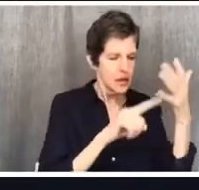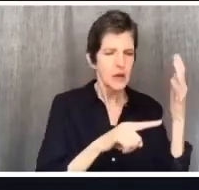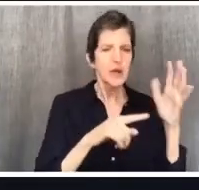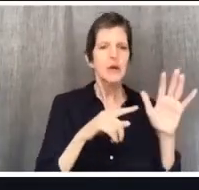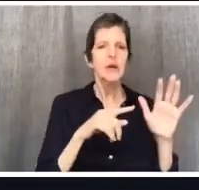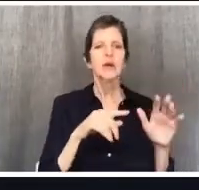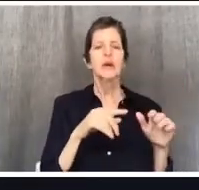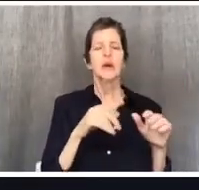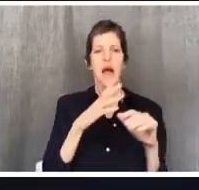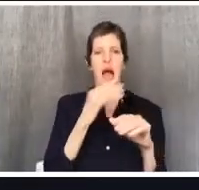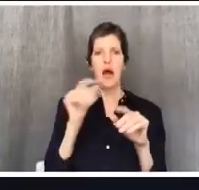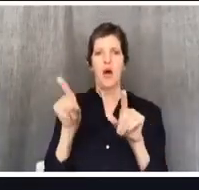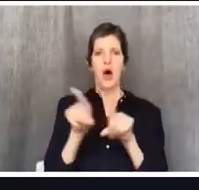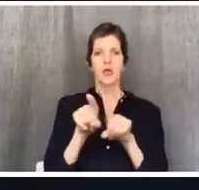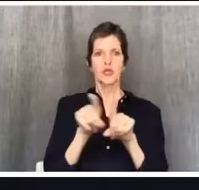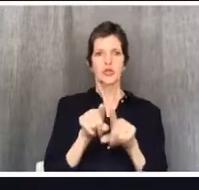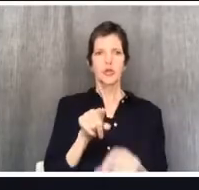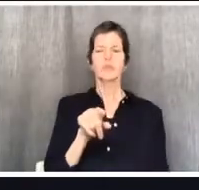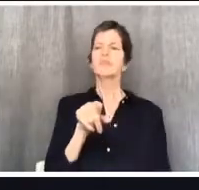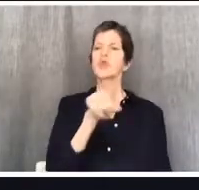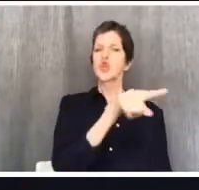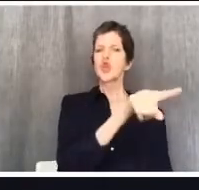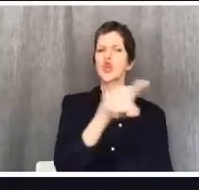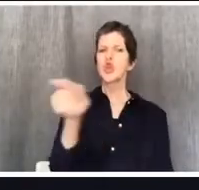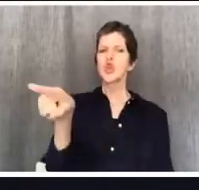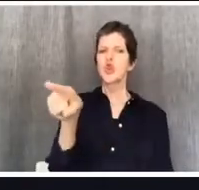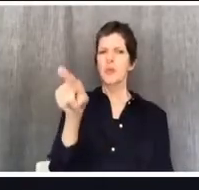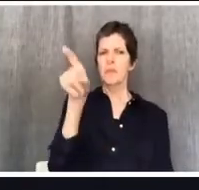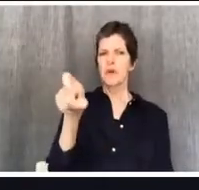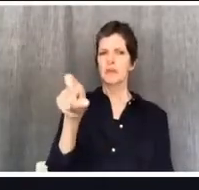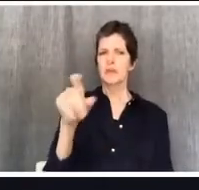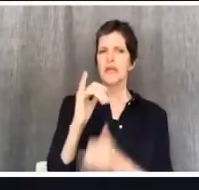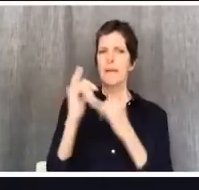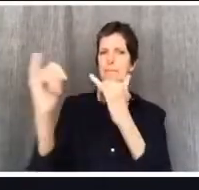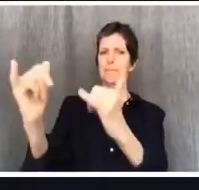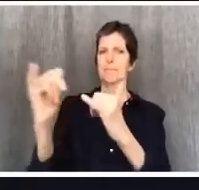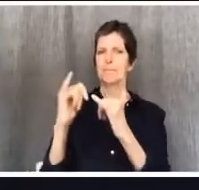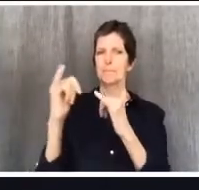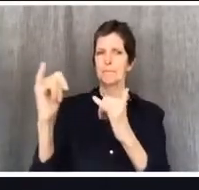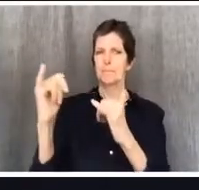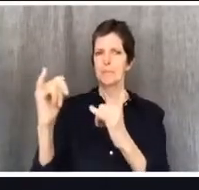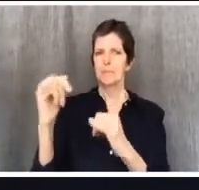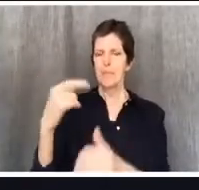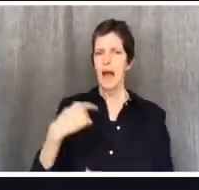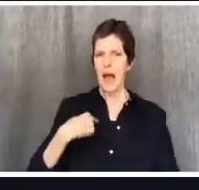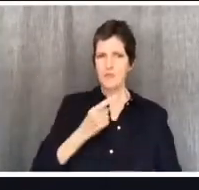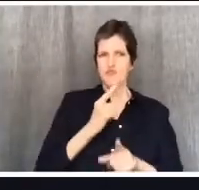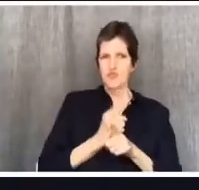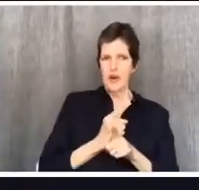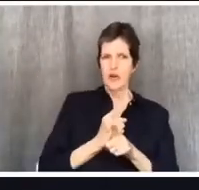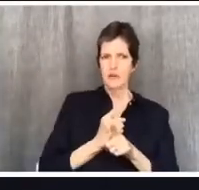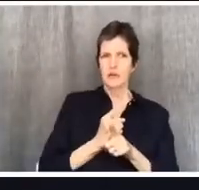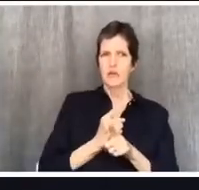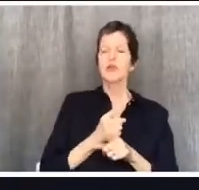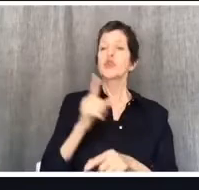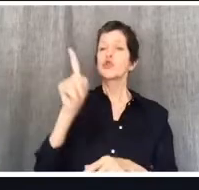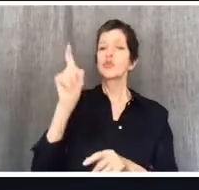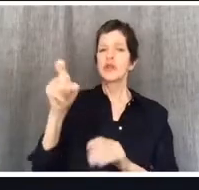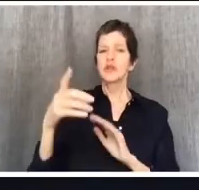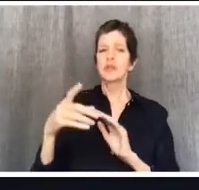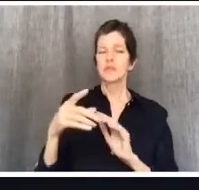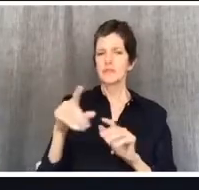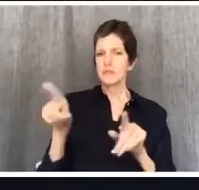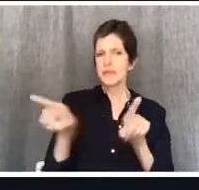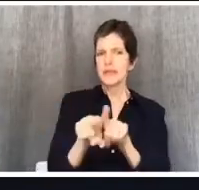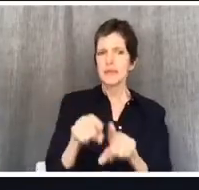essential that everyone else shares my same preferences. Someone who is a legalist ends up